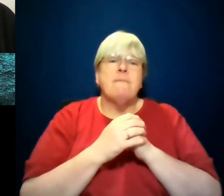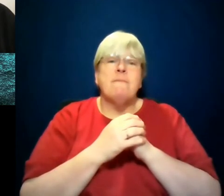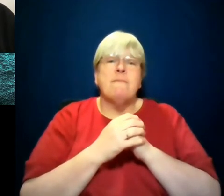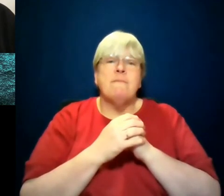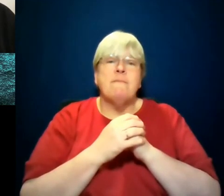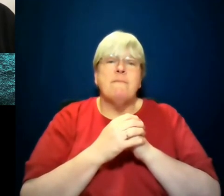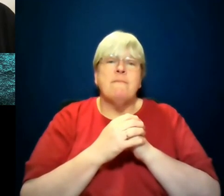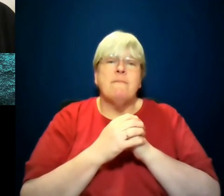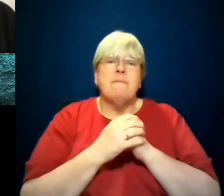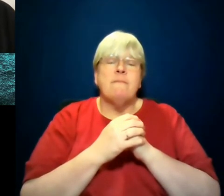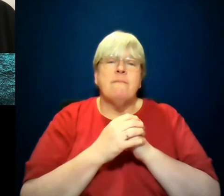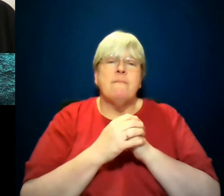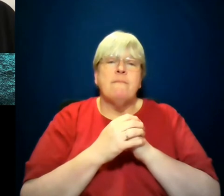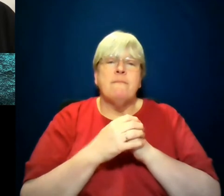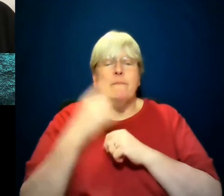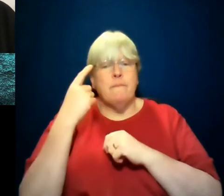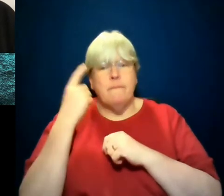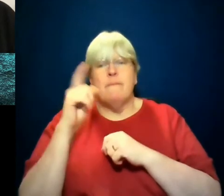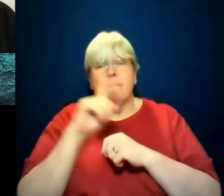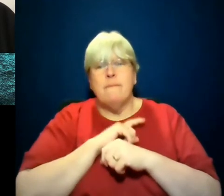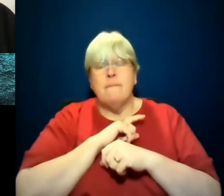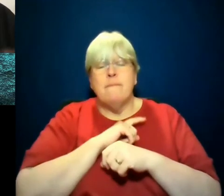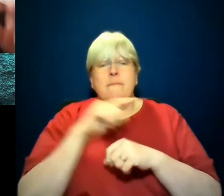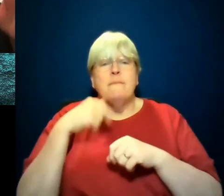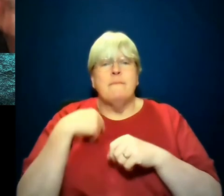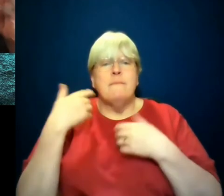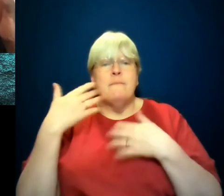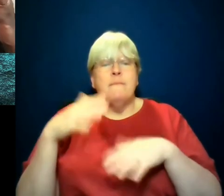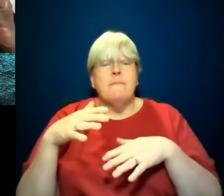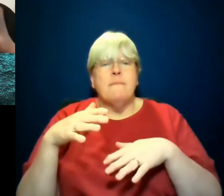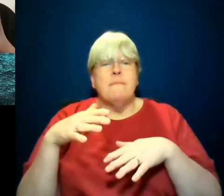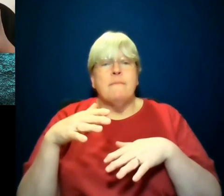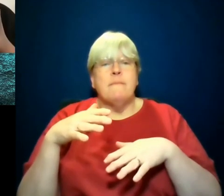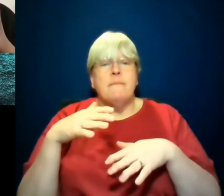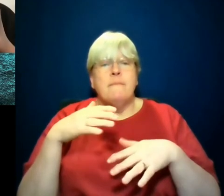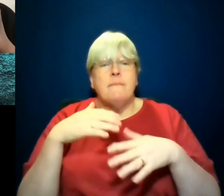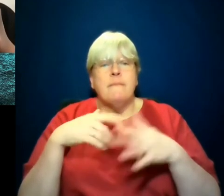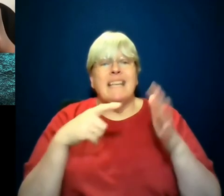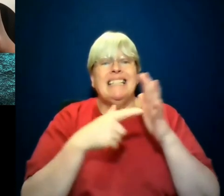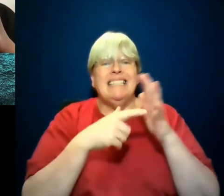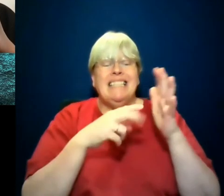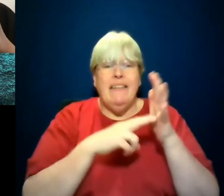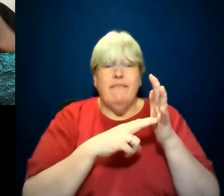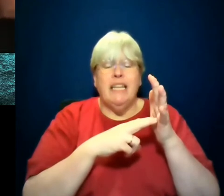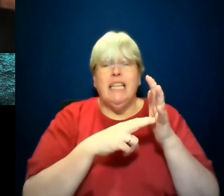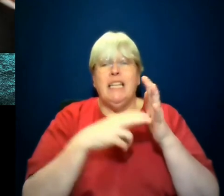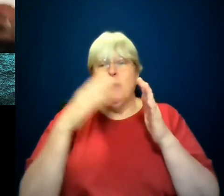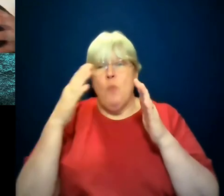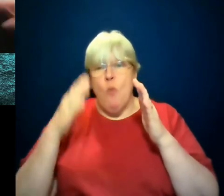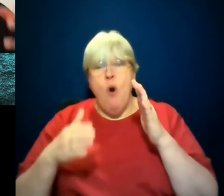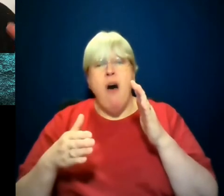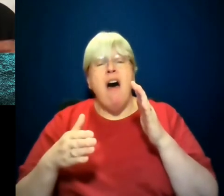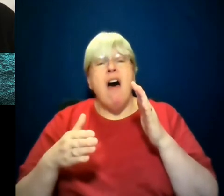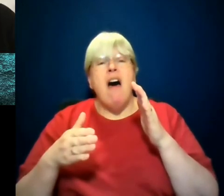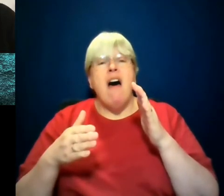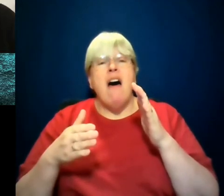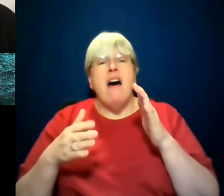okay. And I think because, because I've been in, in this television world, so it's